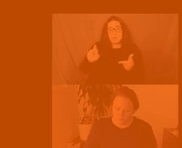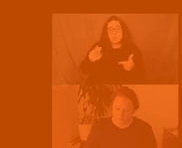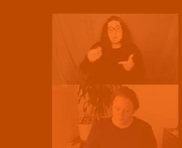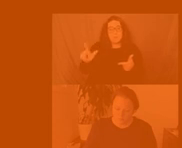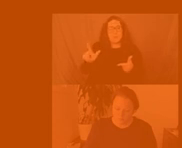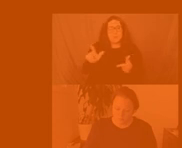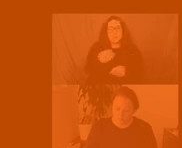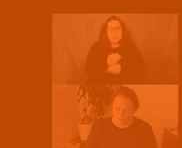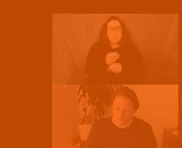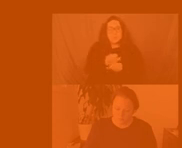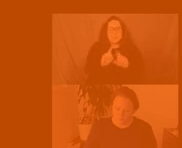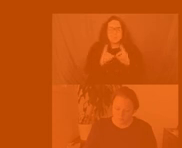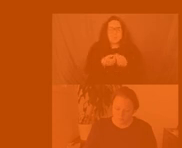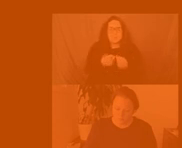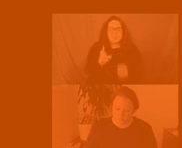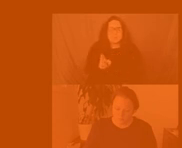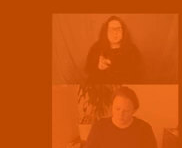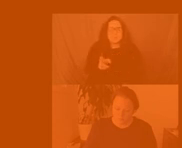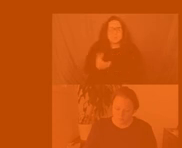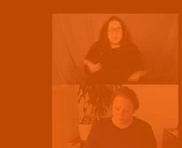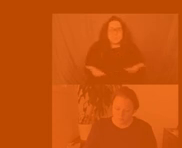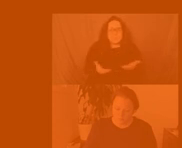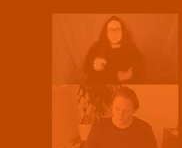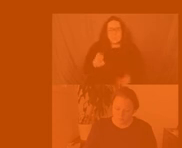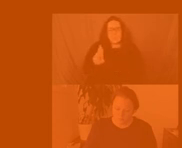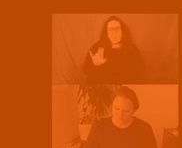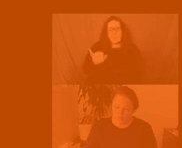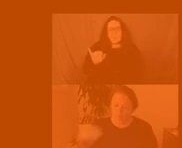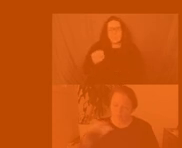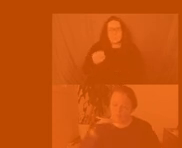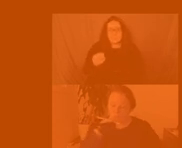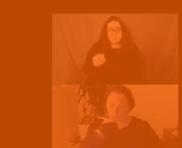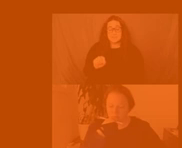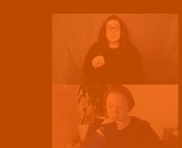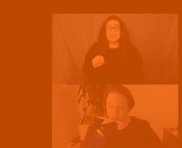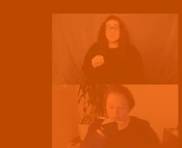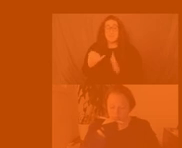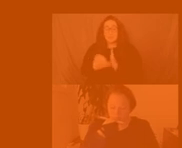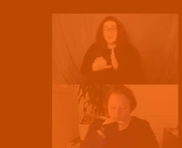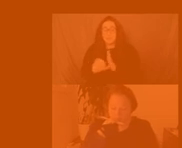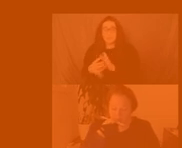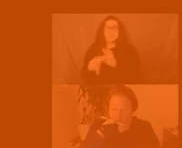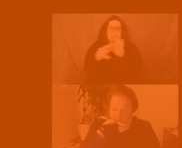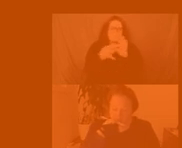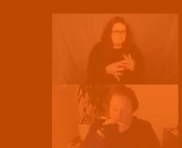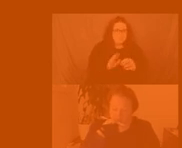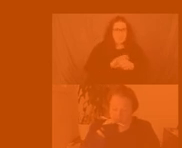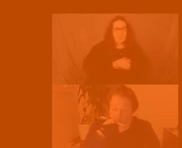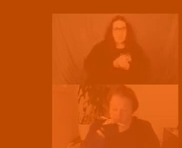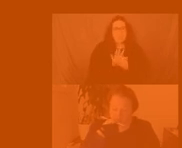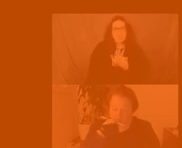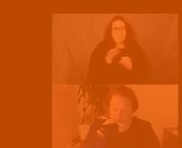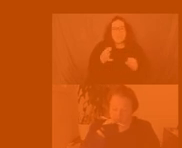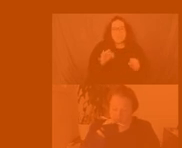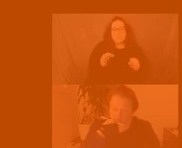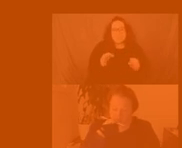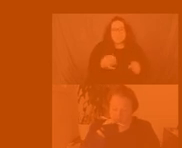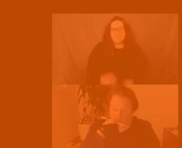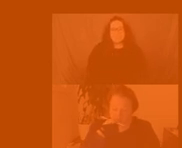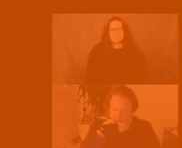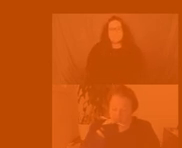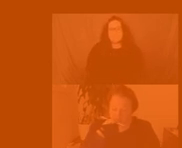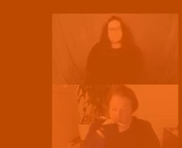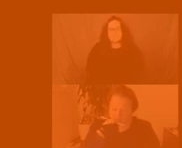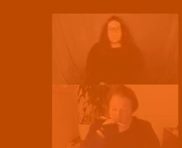and she um connected the work again to the covet 19 and making sense of this incalculable